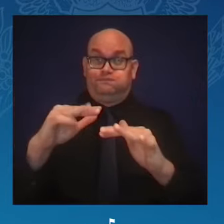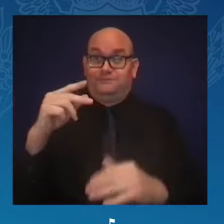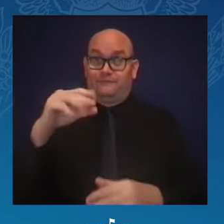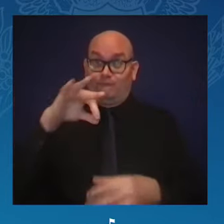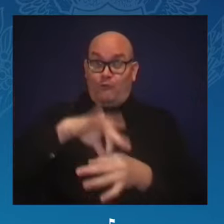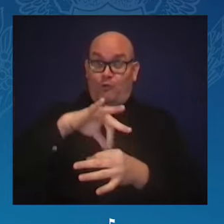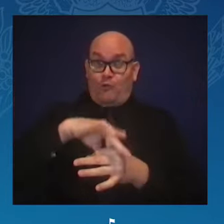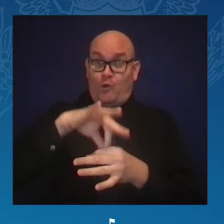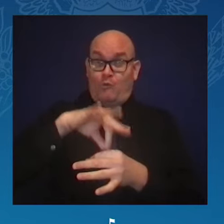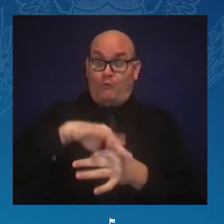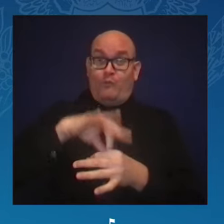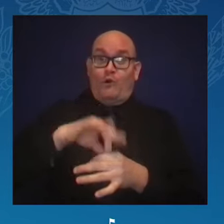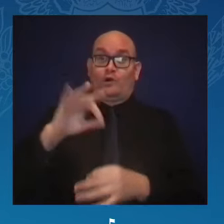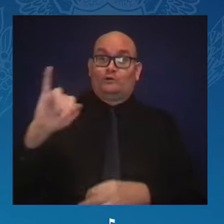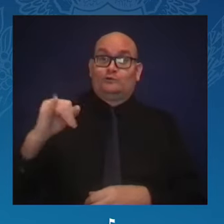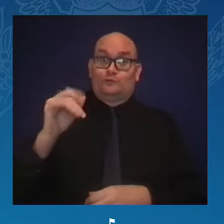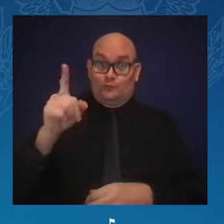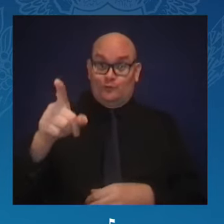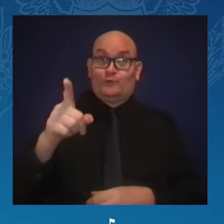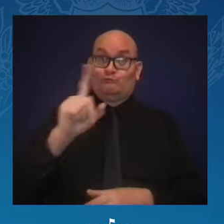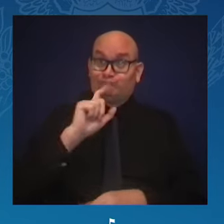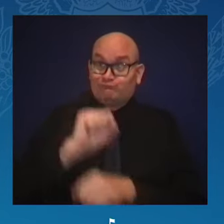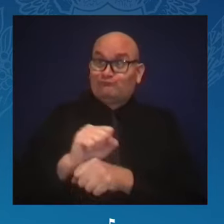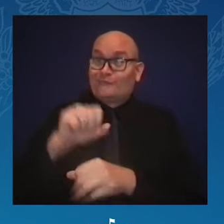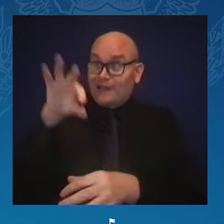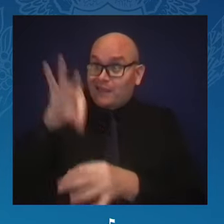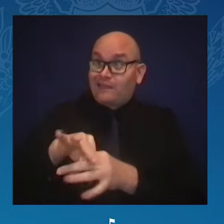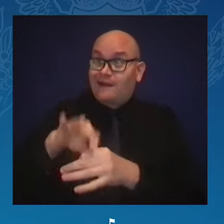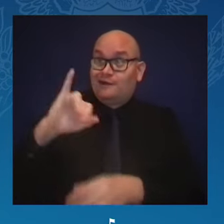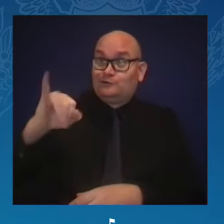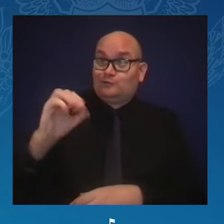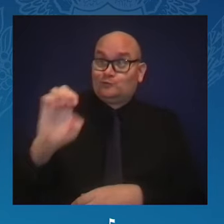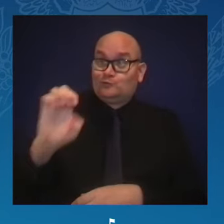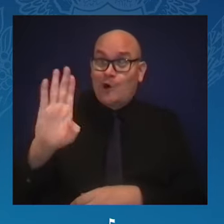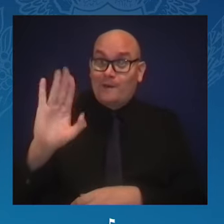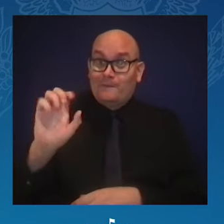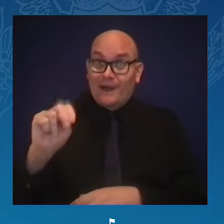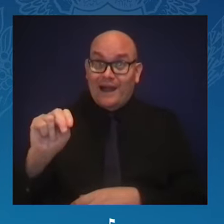ever serve as Vice President of the United States.